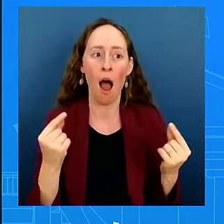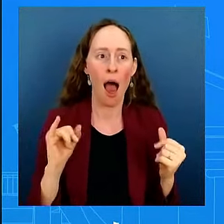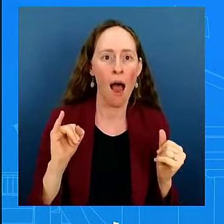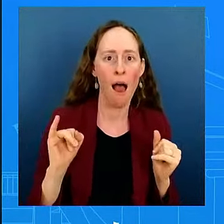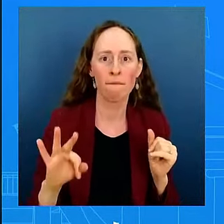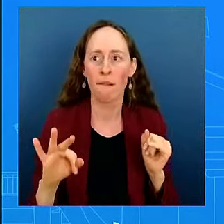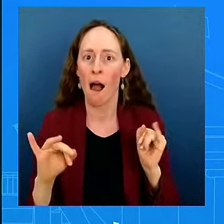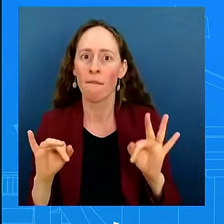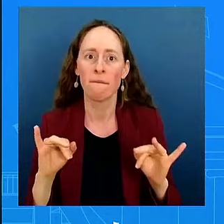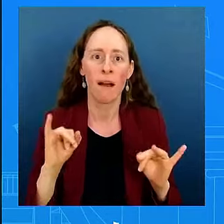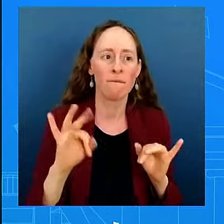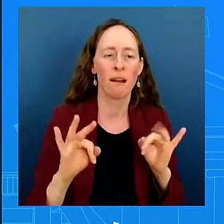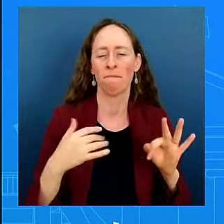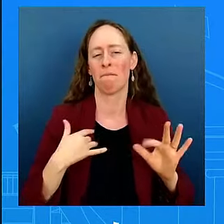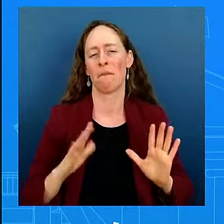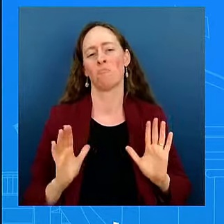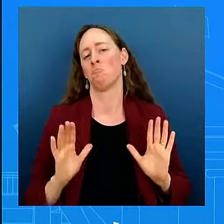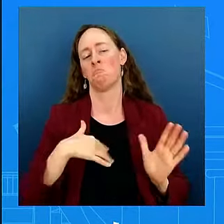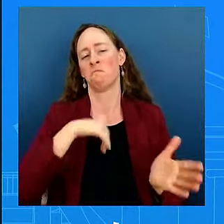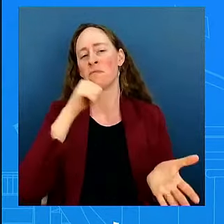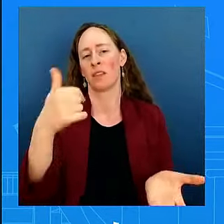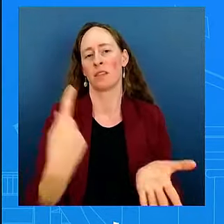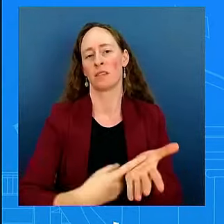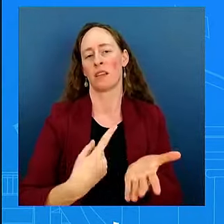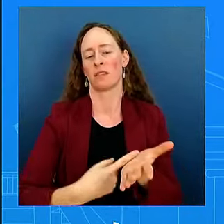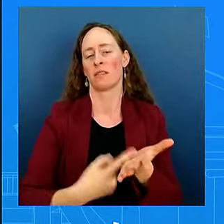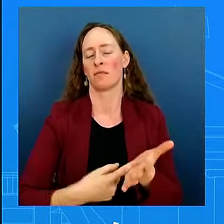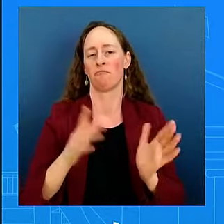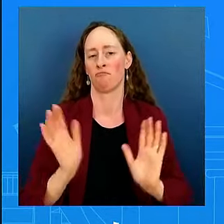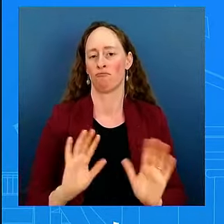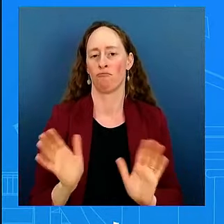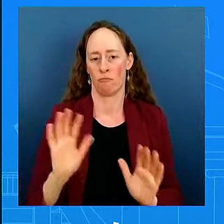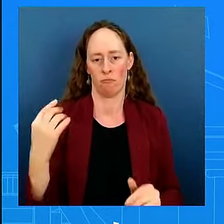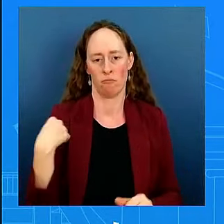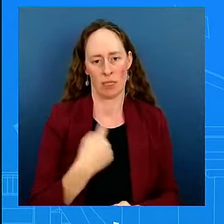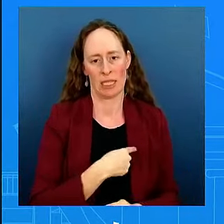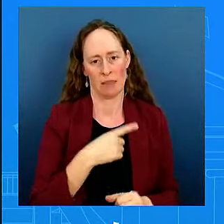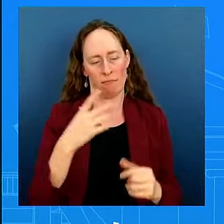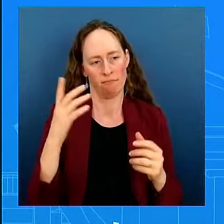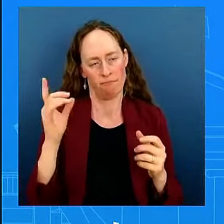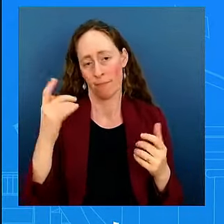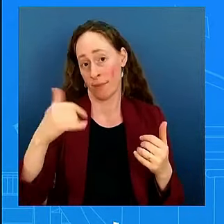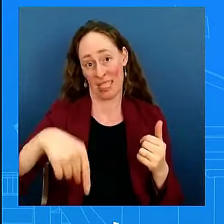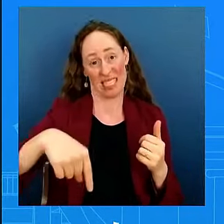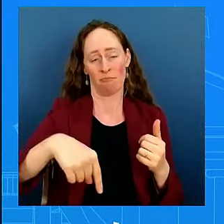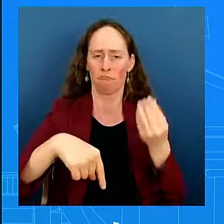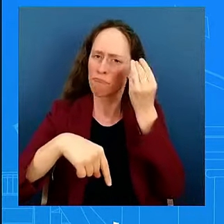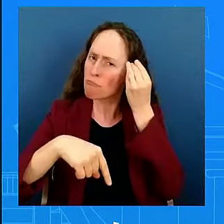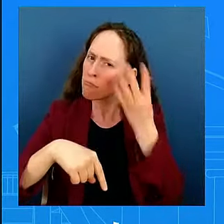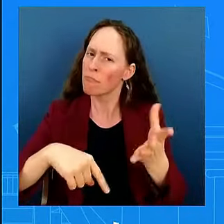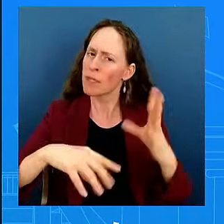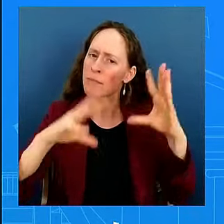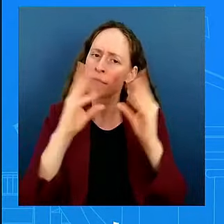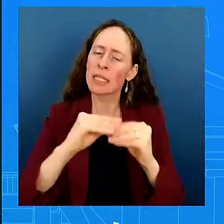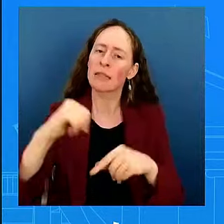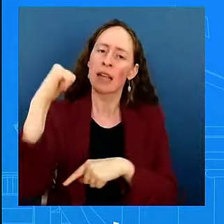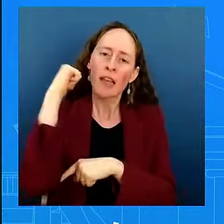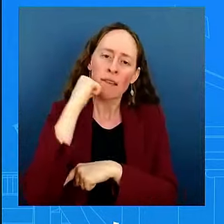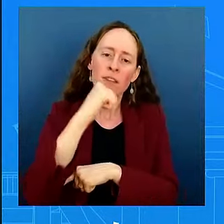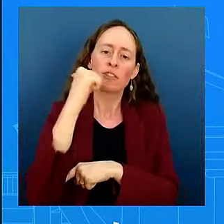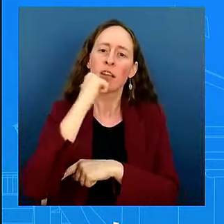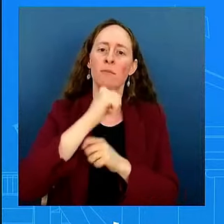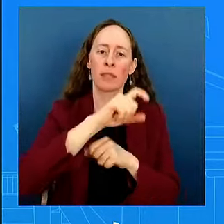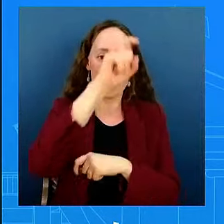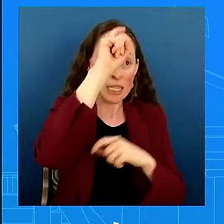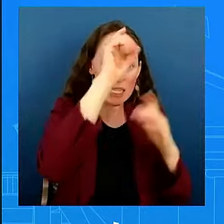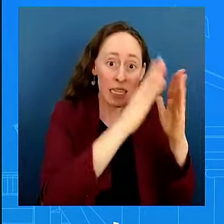continuing to have our conversations, consultations with Qatar and Egypt on the next steps on how to get this done.